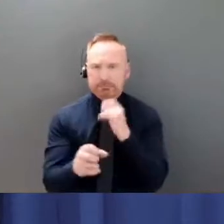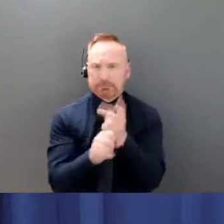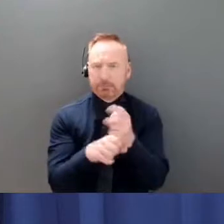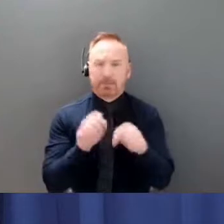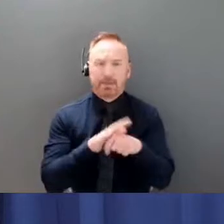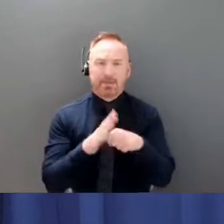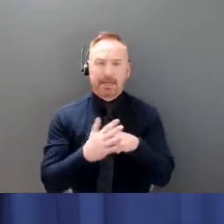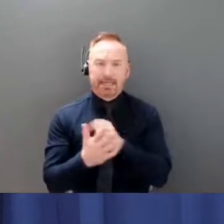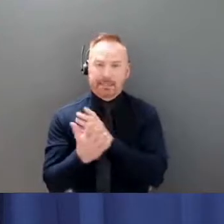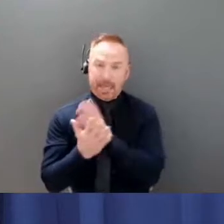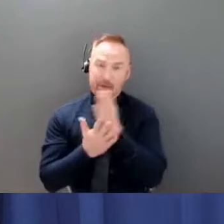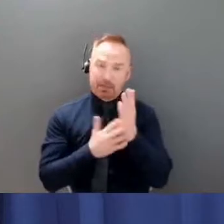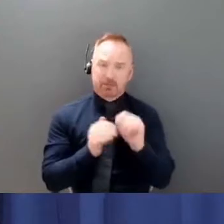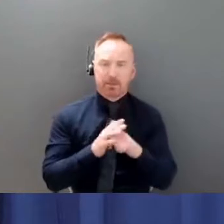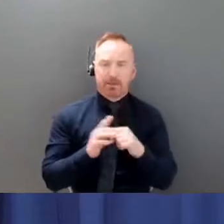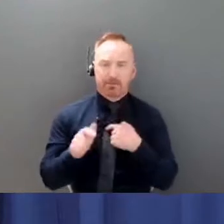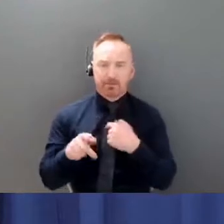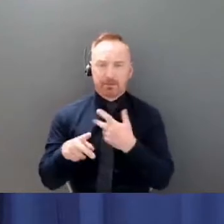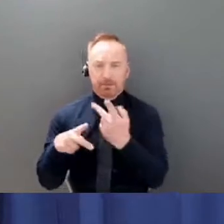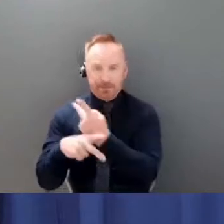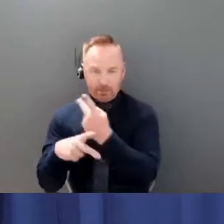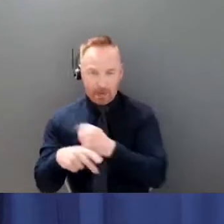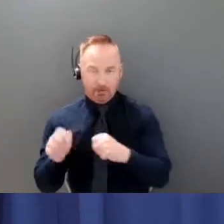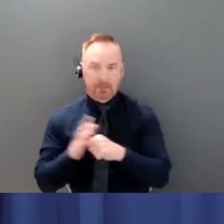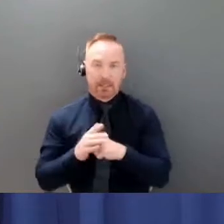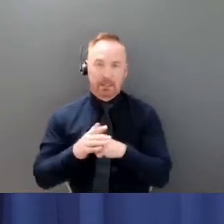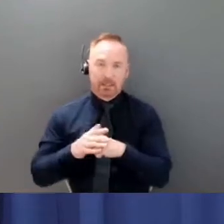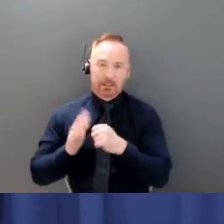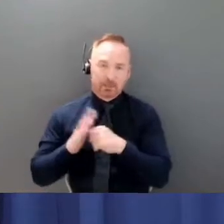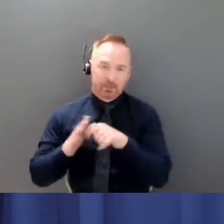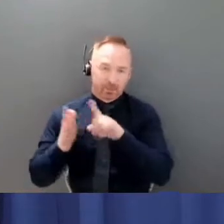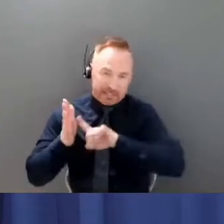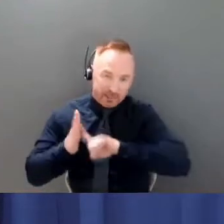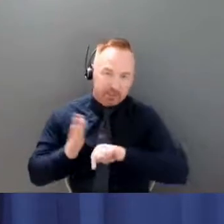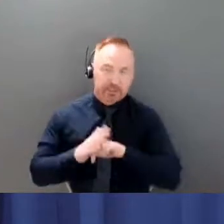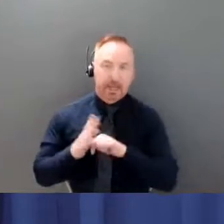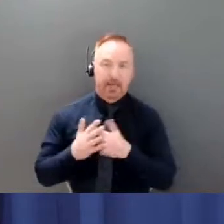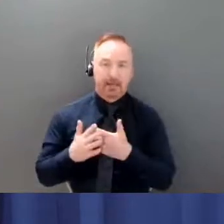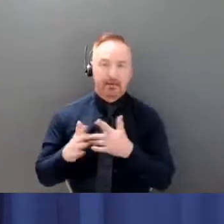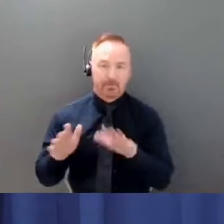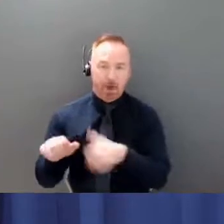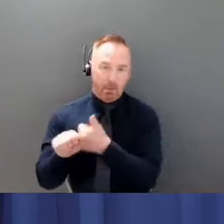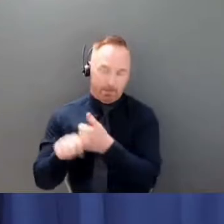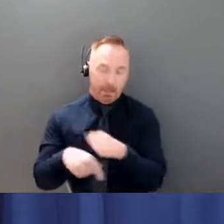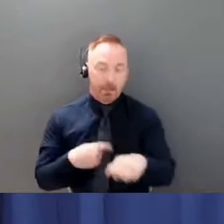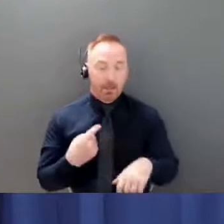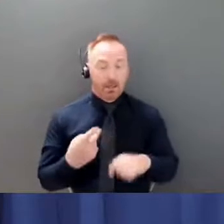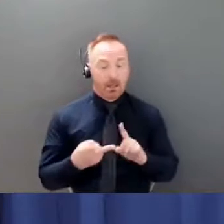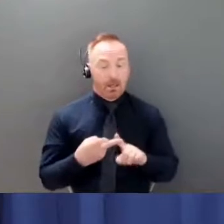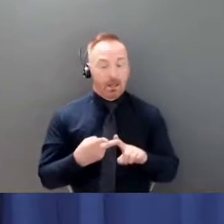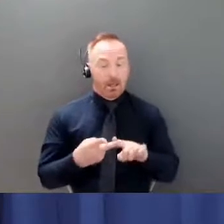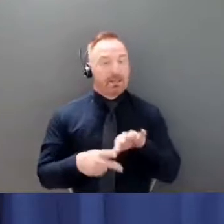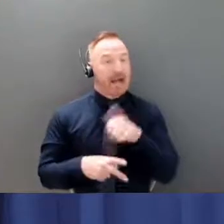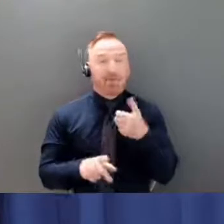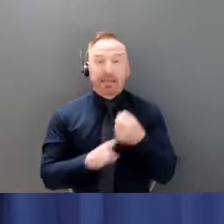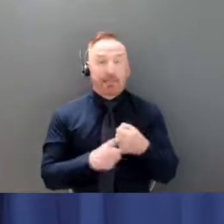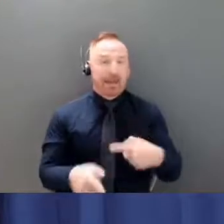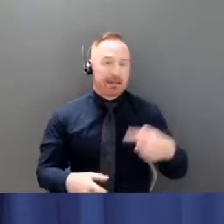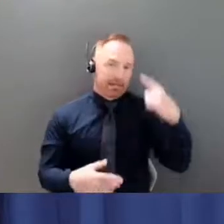need to look and study and follow. And the other impact, I think, is mental health